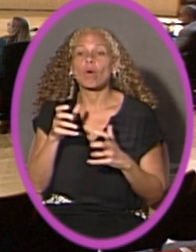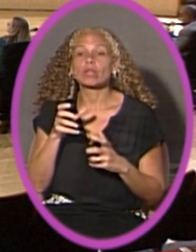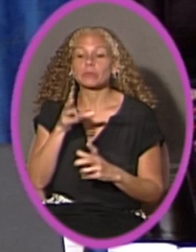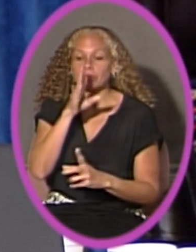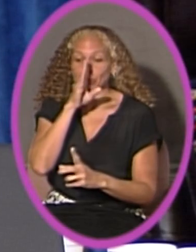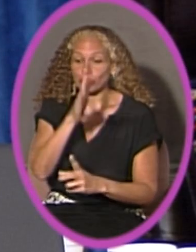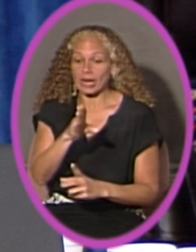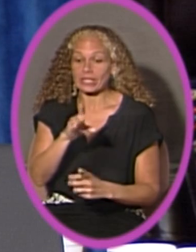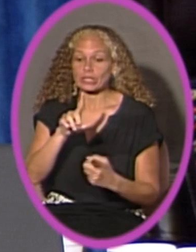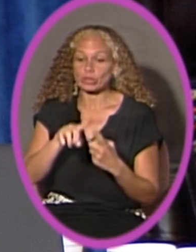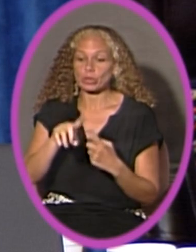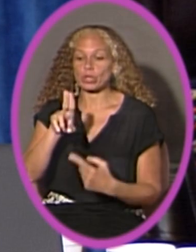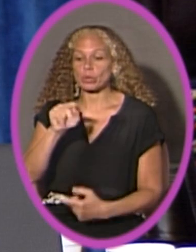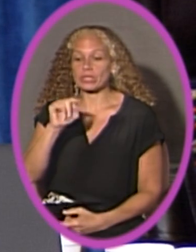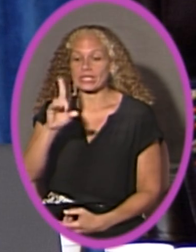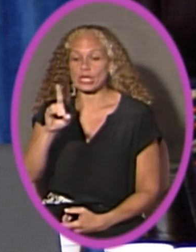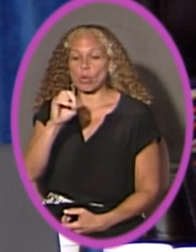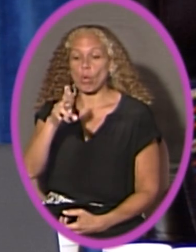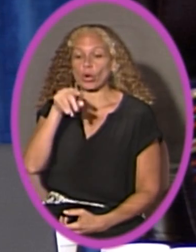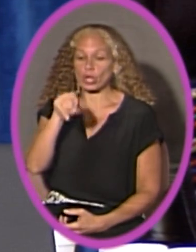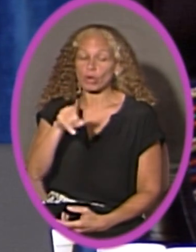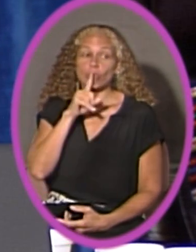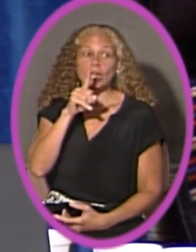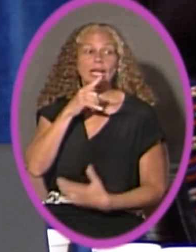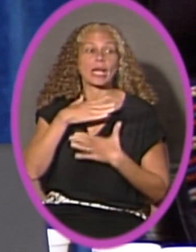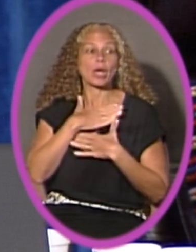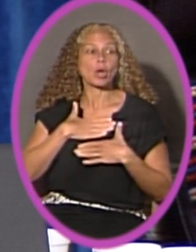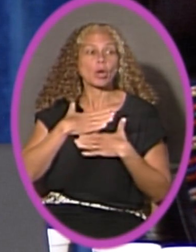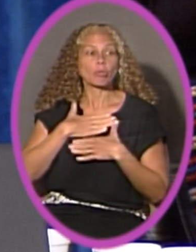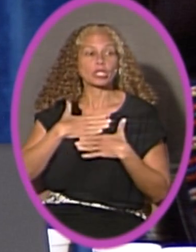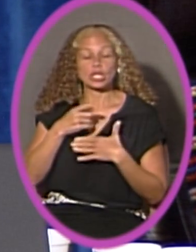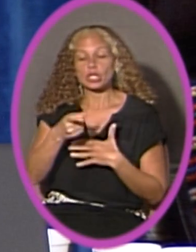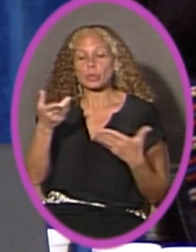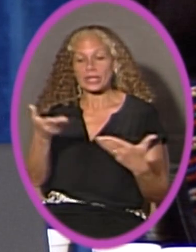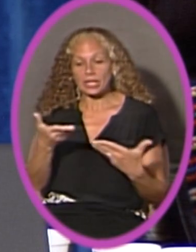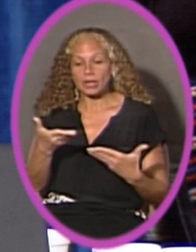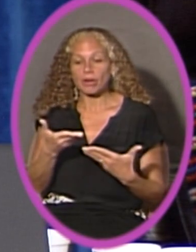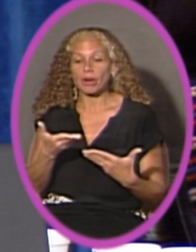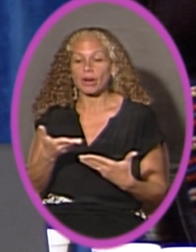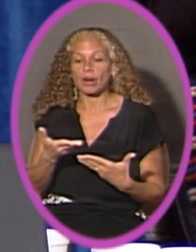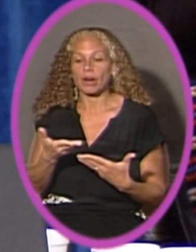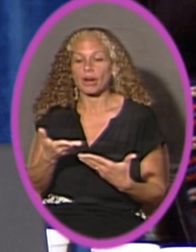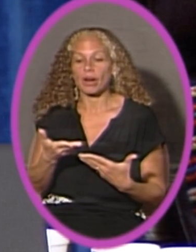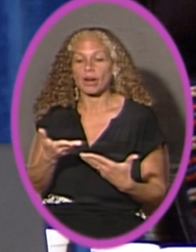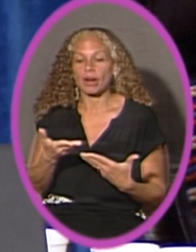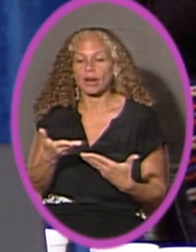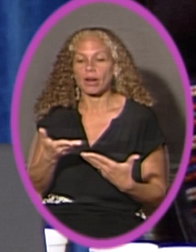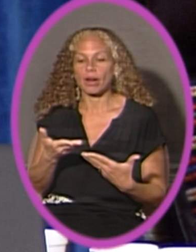directed to the UTD or to you, Ms. Matz. We really appreciate that you're here. And quite honestly, I think when I was